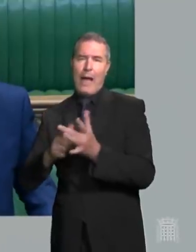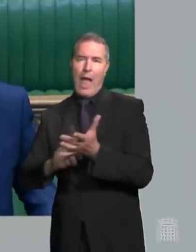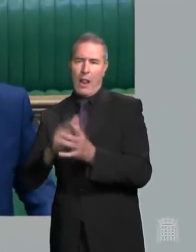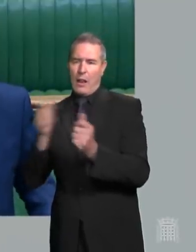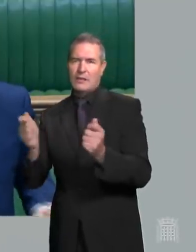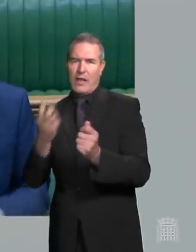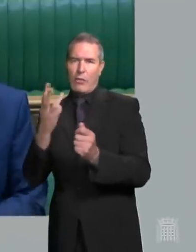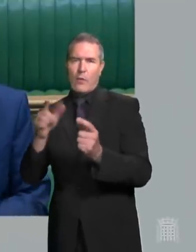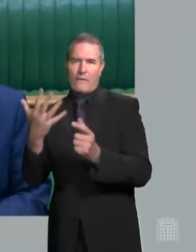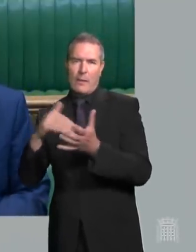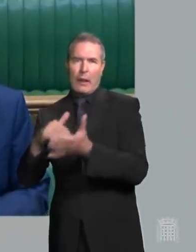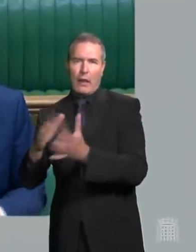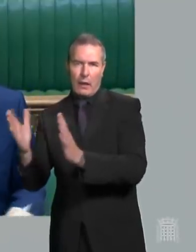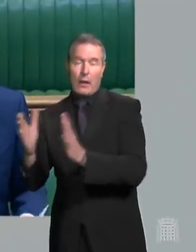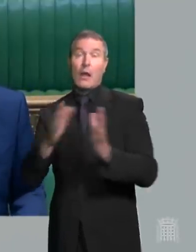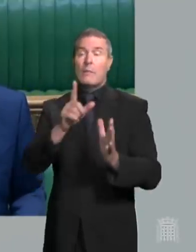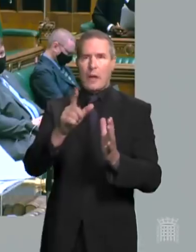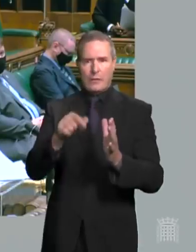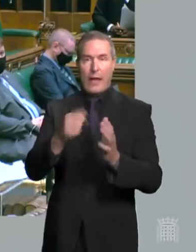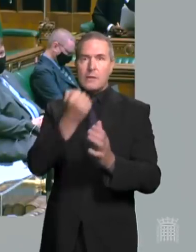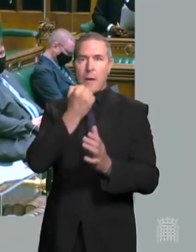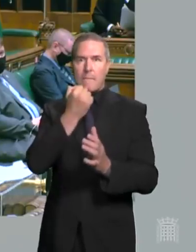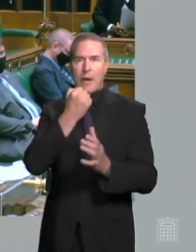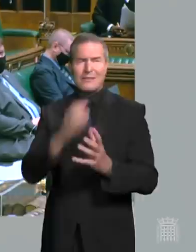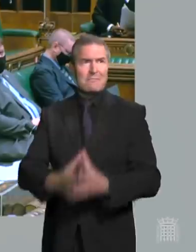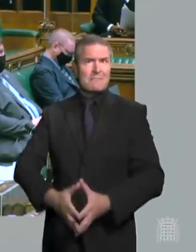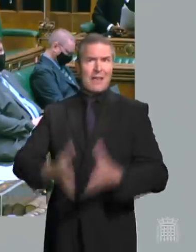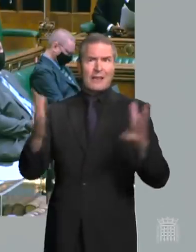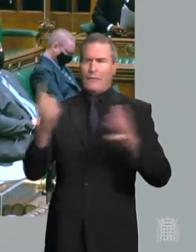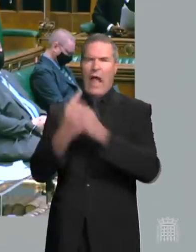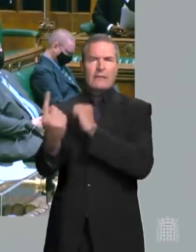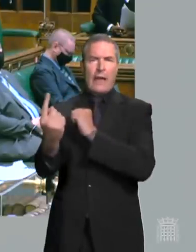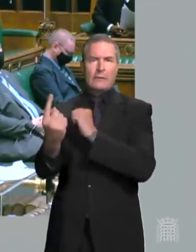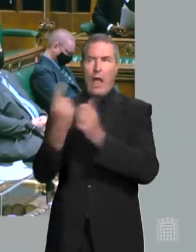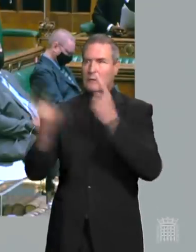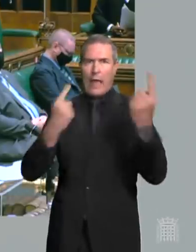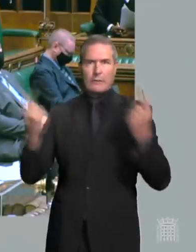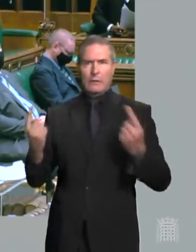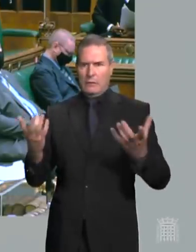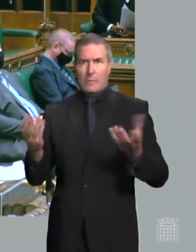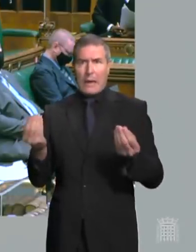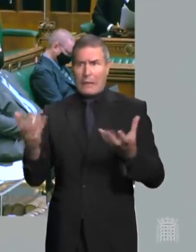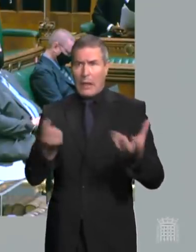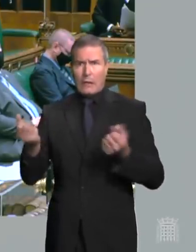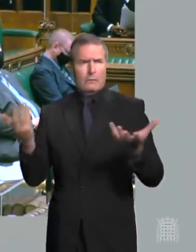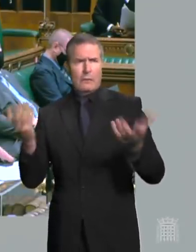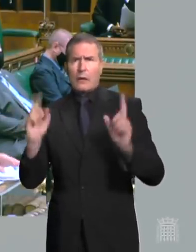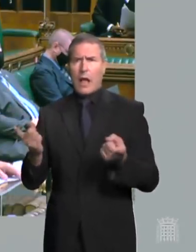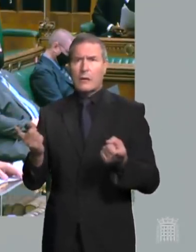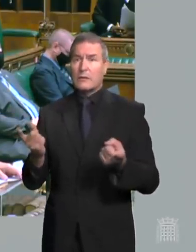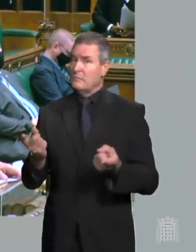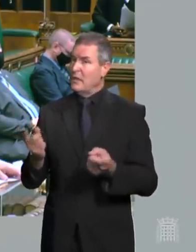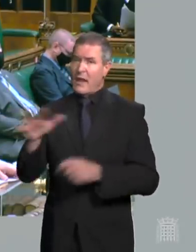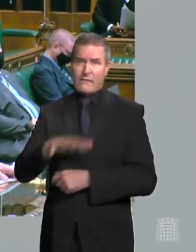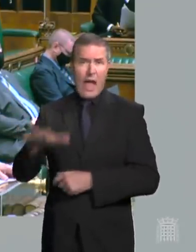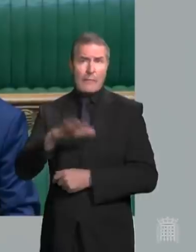people a week. Either way, it's a massive number. It means huge disruption to families and businesses. Just as the